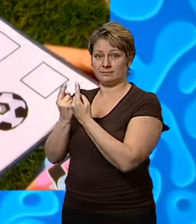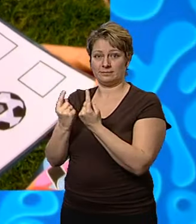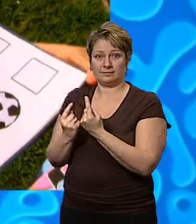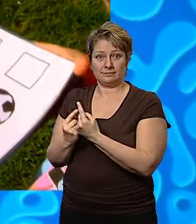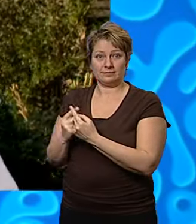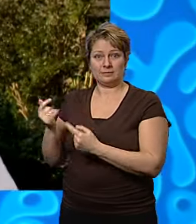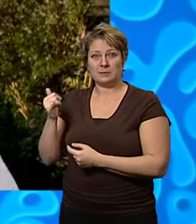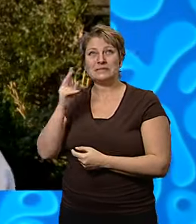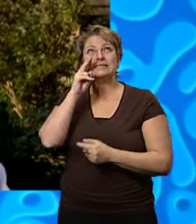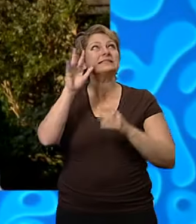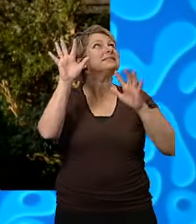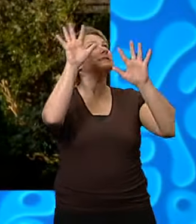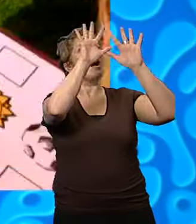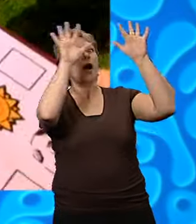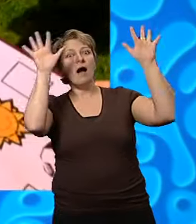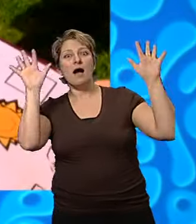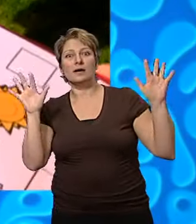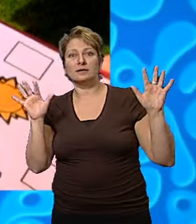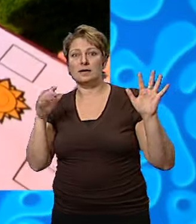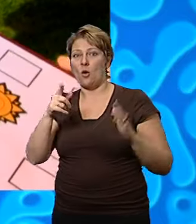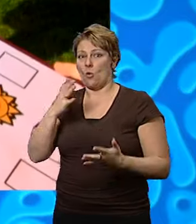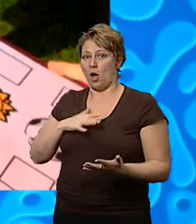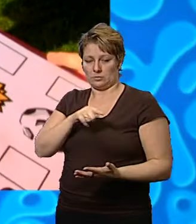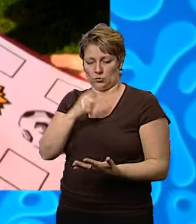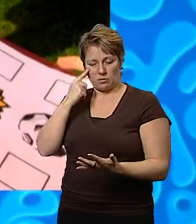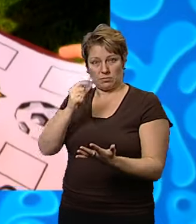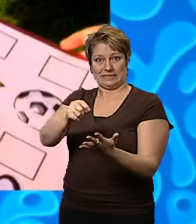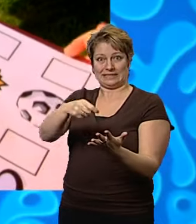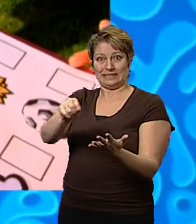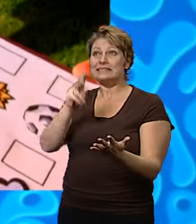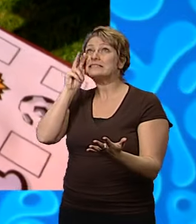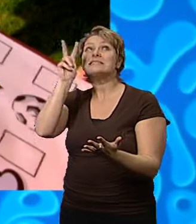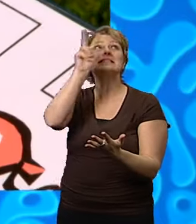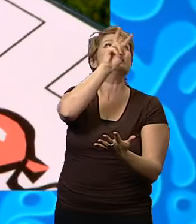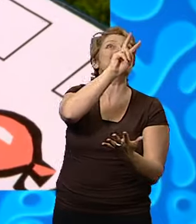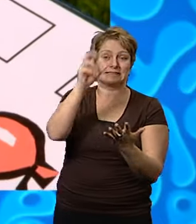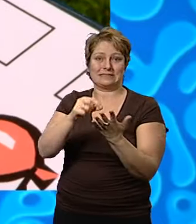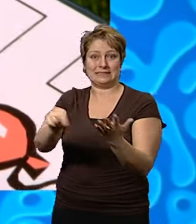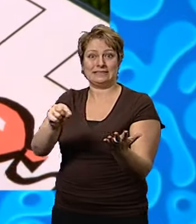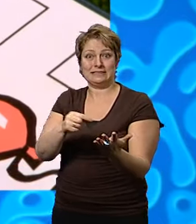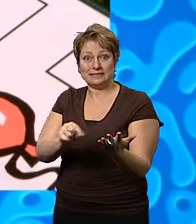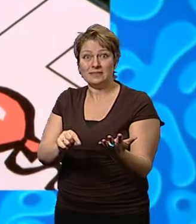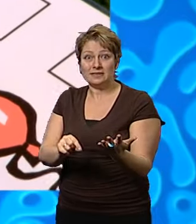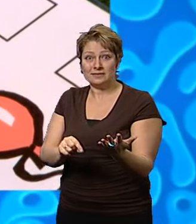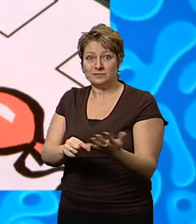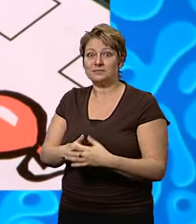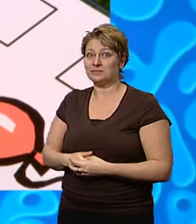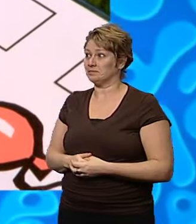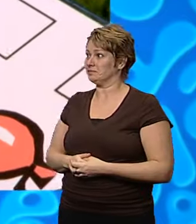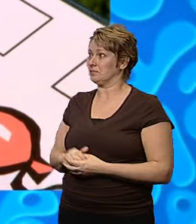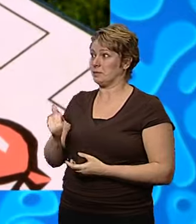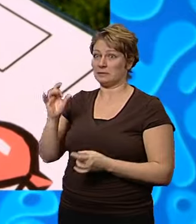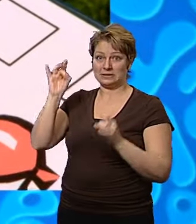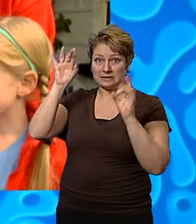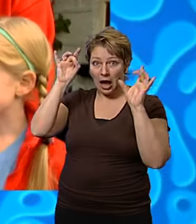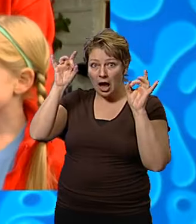might see in the sky. And I'd like you to put a tick next to anything you see. Remembering to look particularly closely for any stars we might